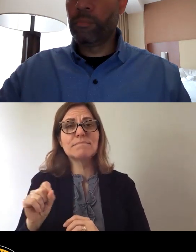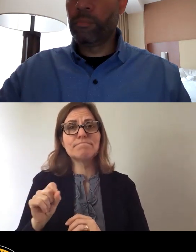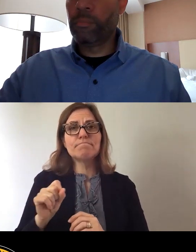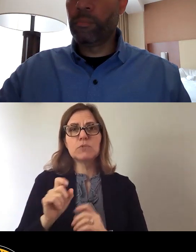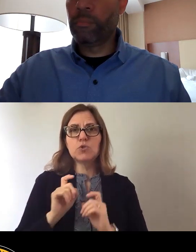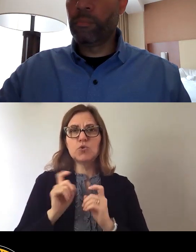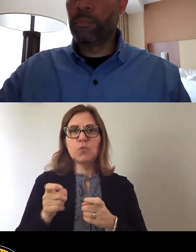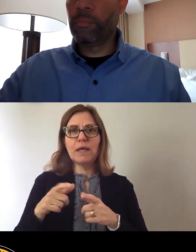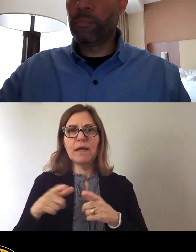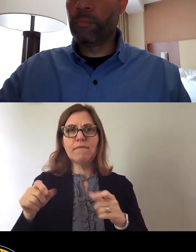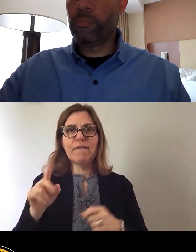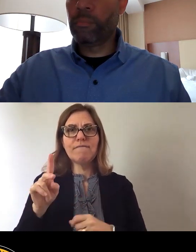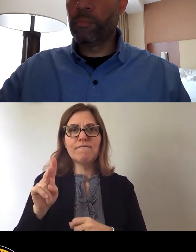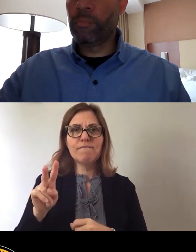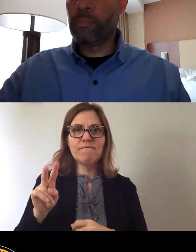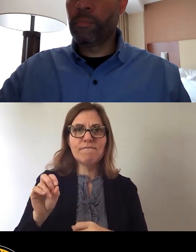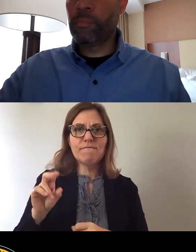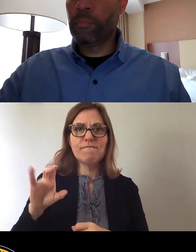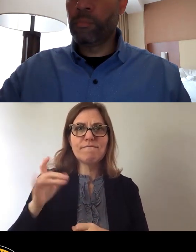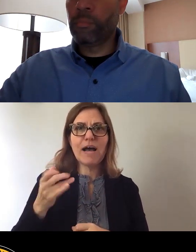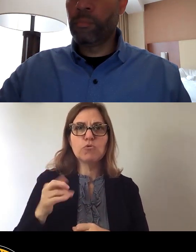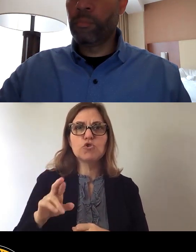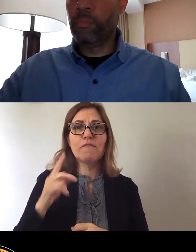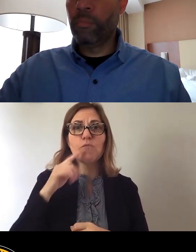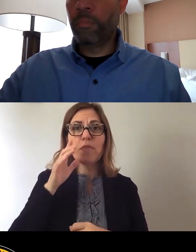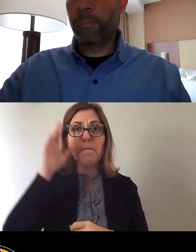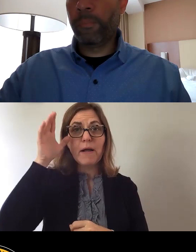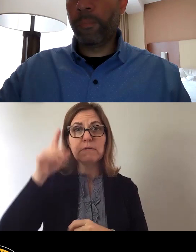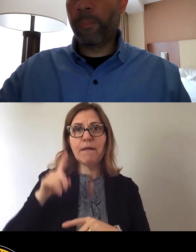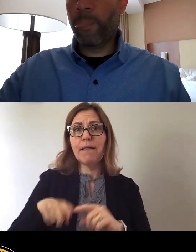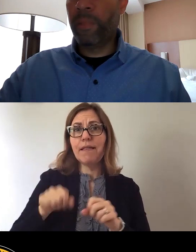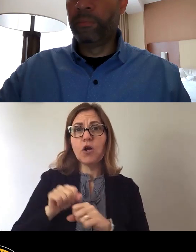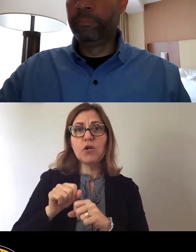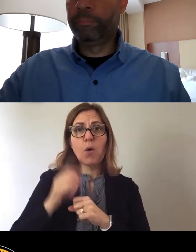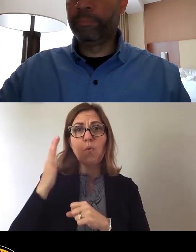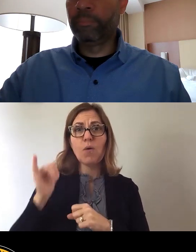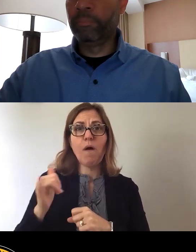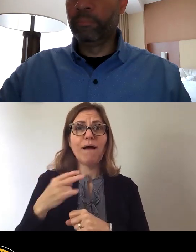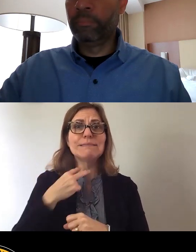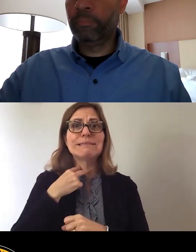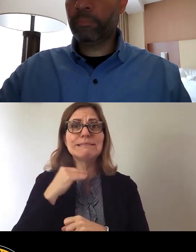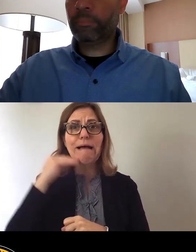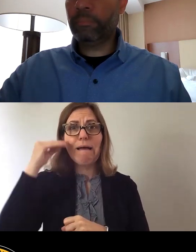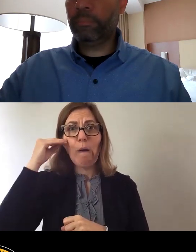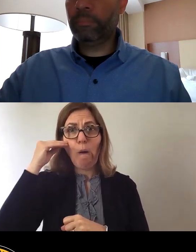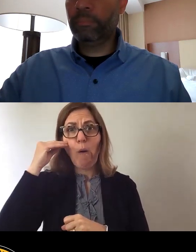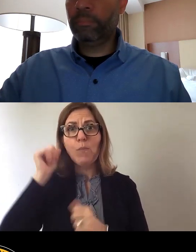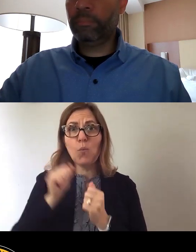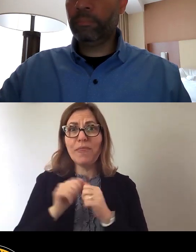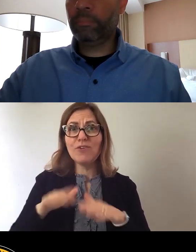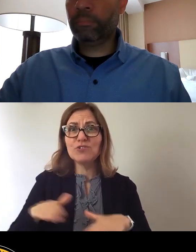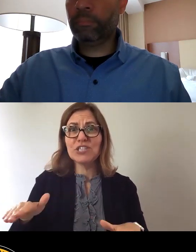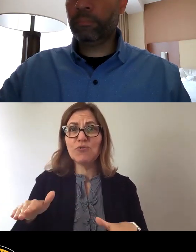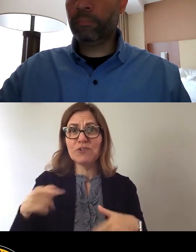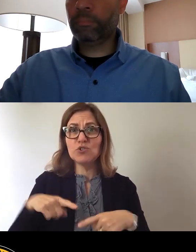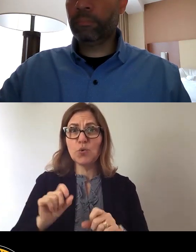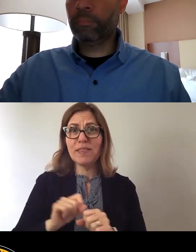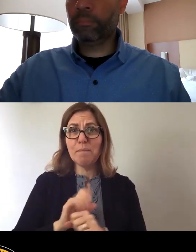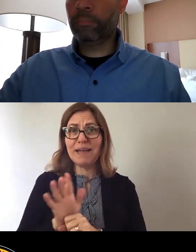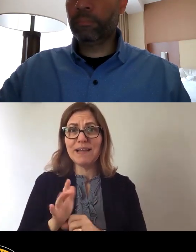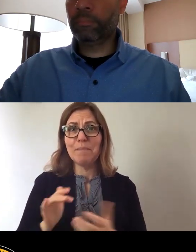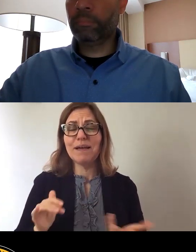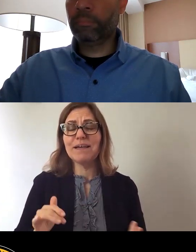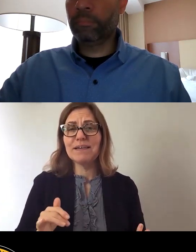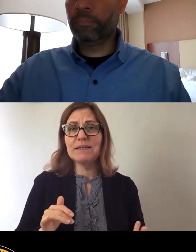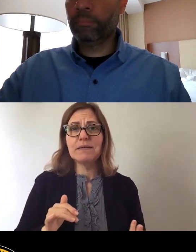who couldn't work because they're stuck at home with their children through this pandemic. Give vouchers to